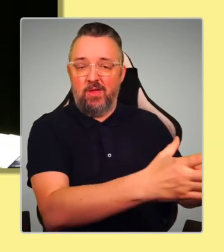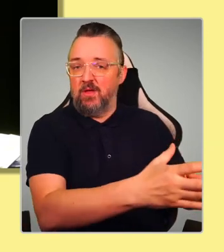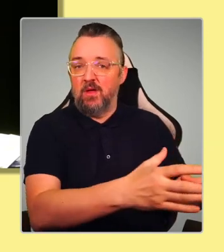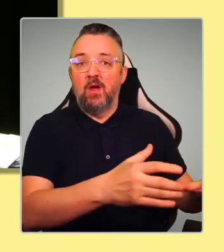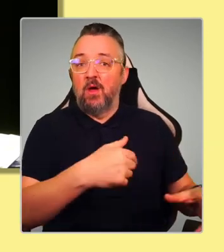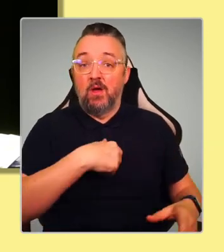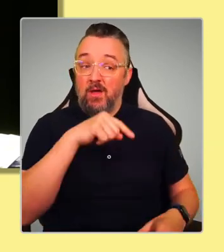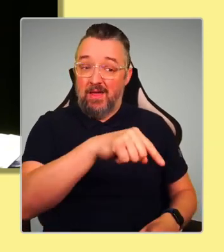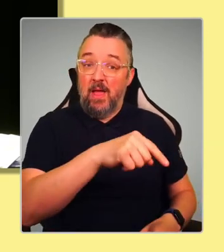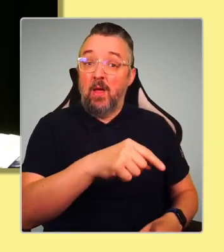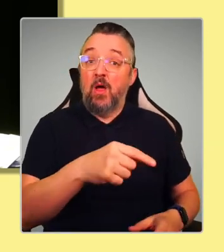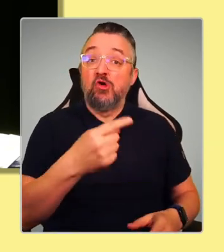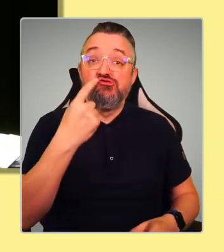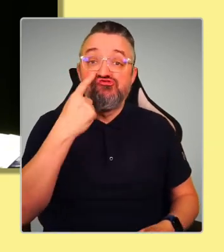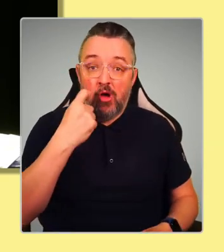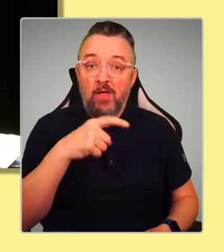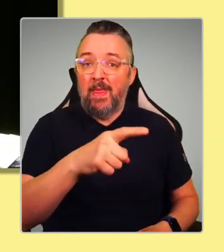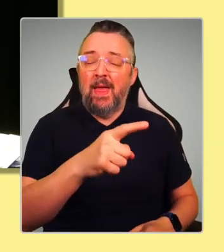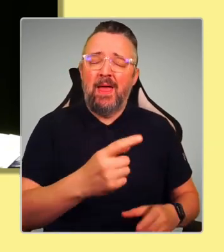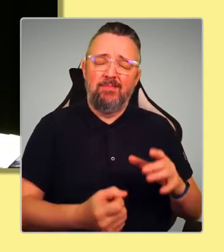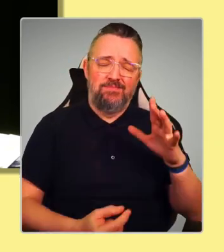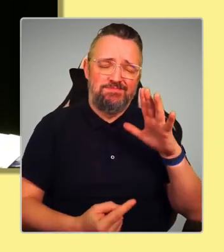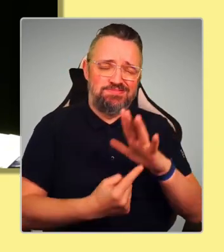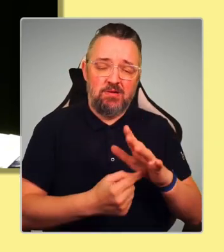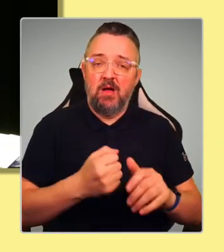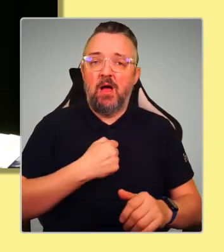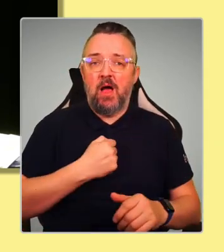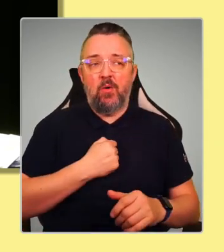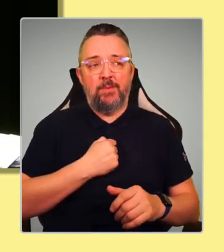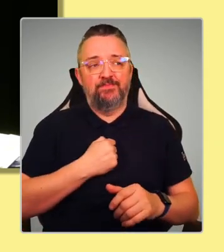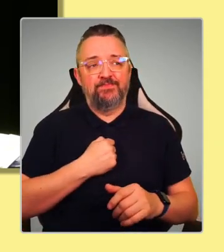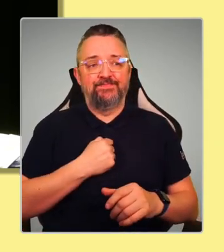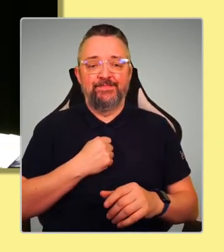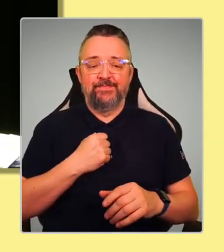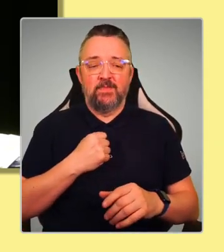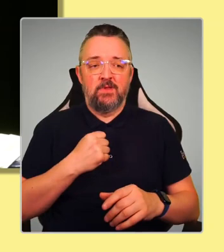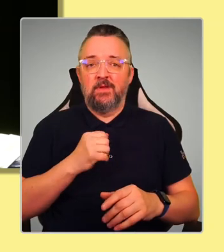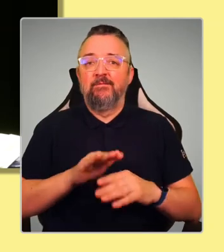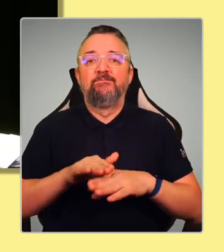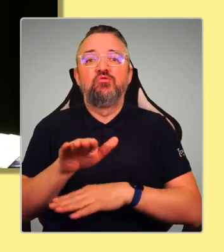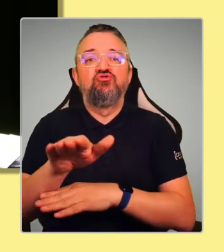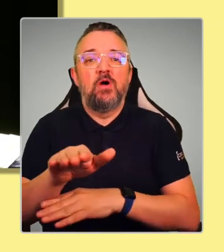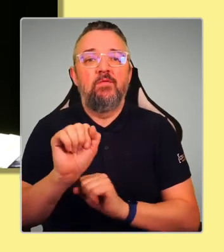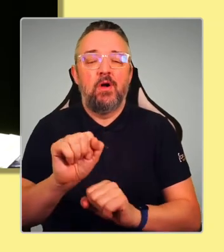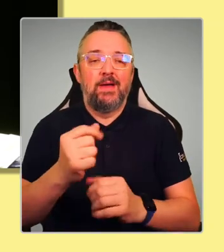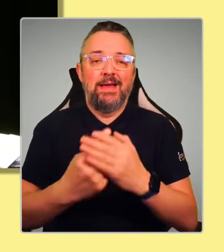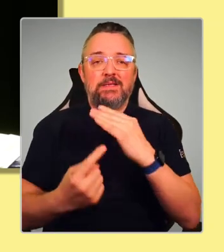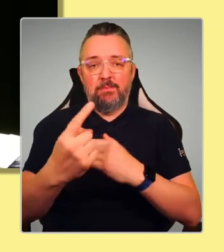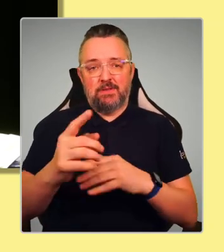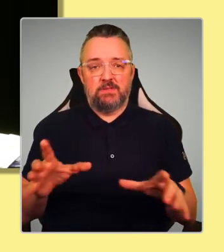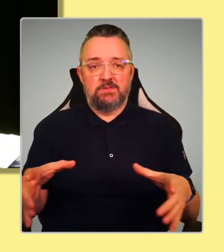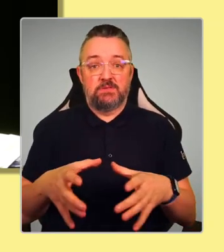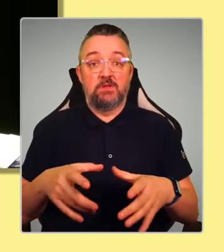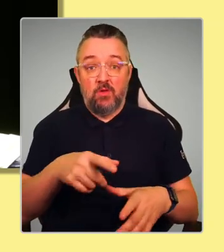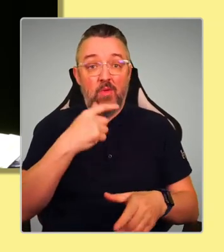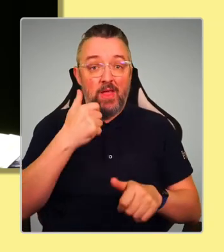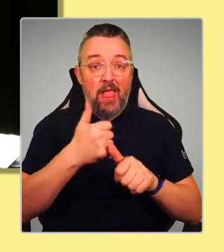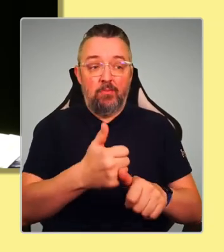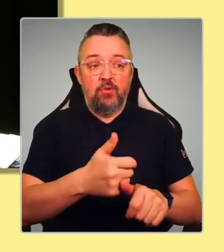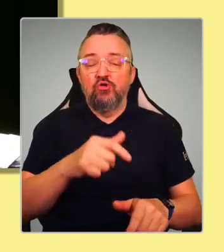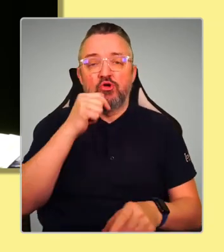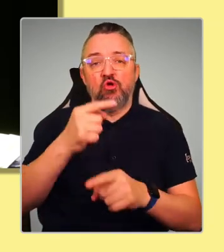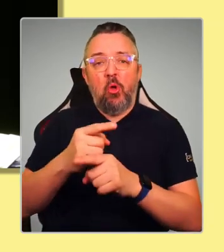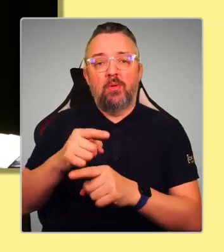independence movement. They are the ones, I believe, who are going to work, who are going to drive that independence forward. That's not to disregard the stalwarts